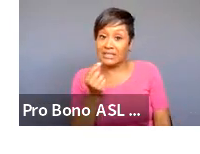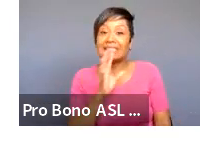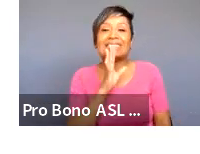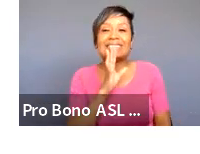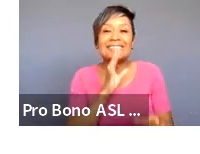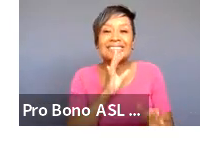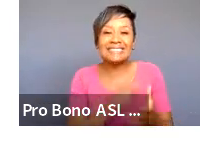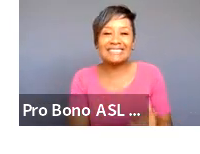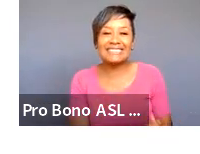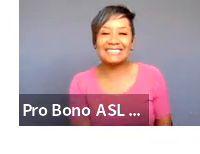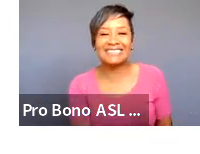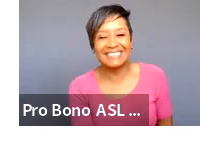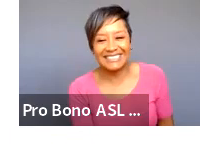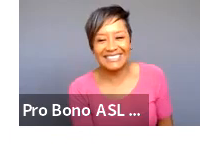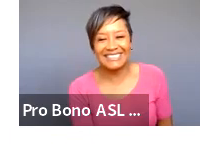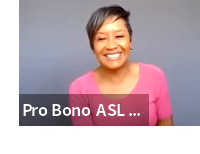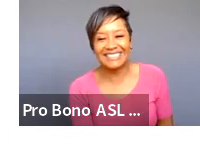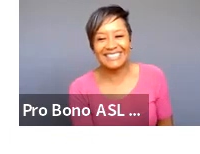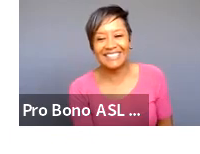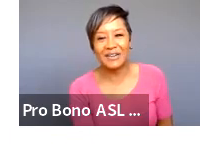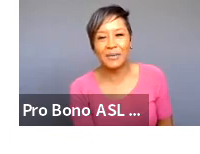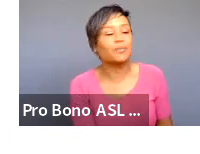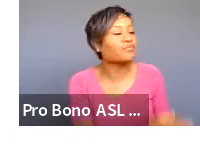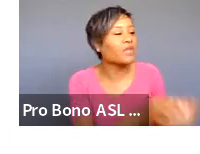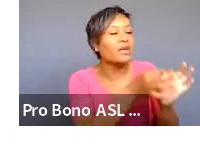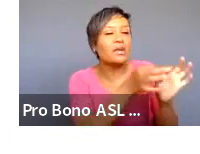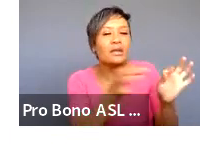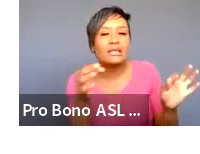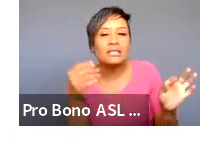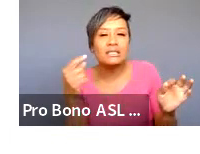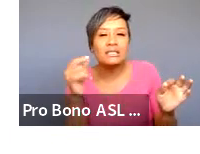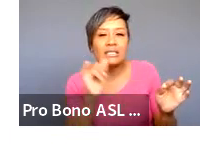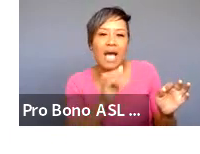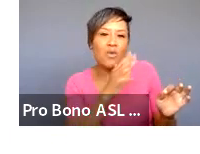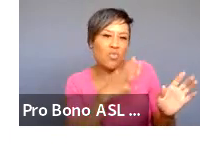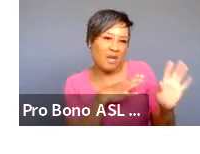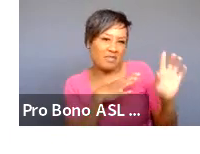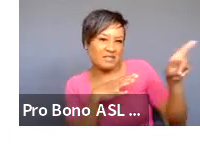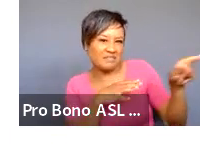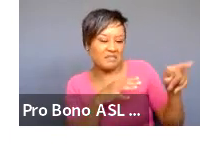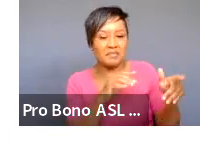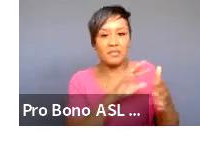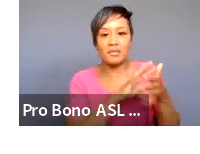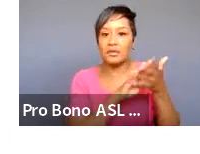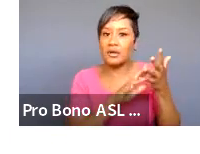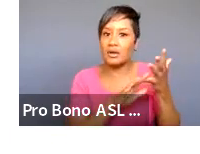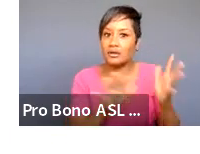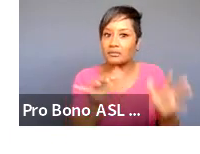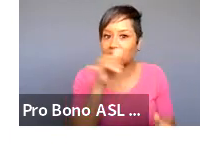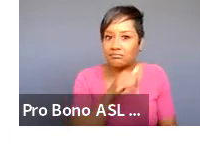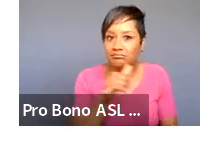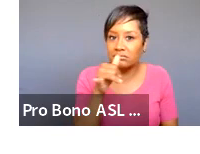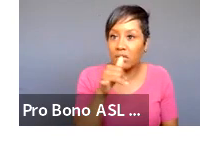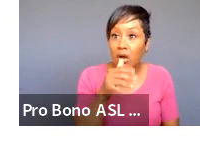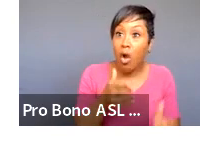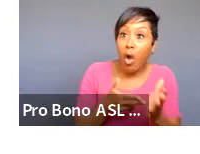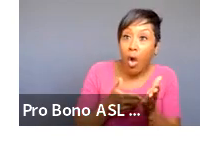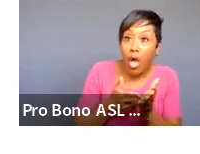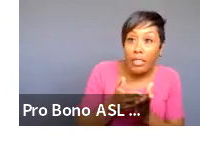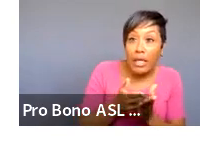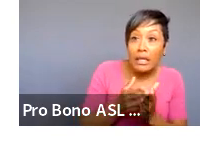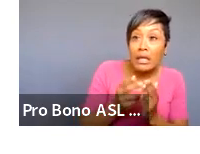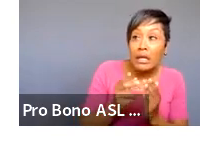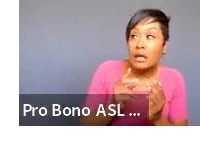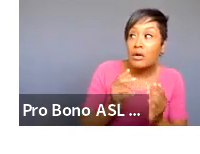esa muchacha que you know all of all of those ways um and again the more authentic there is no wrong way to tell the